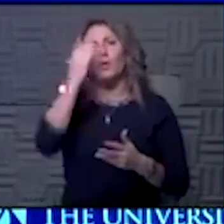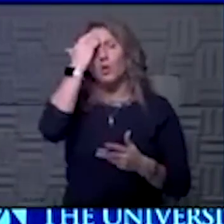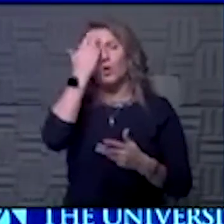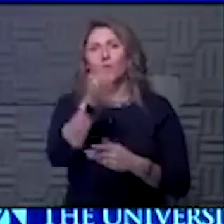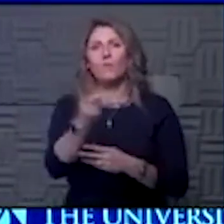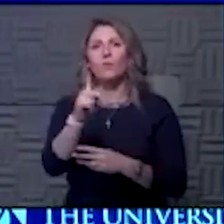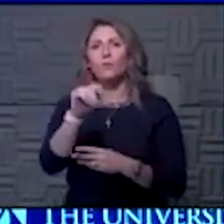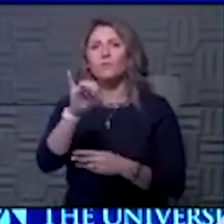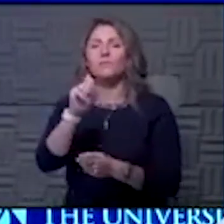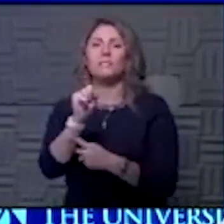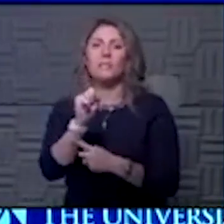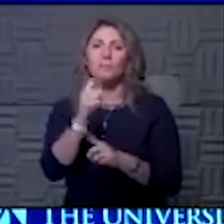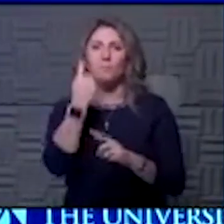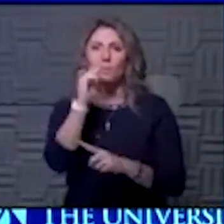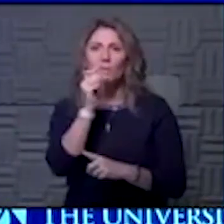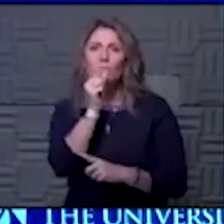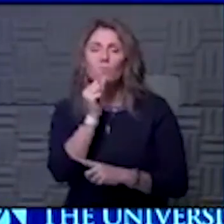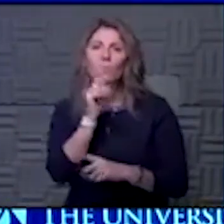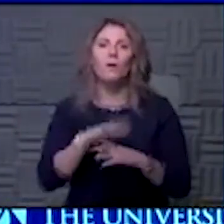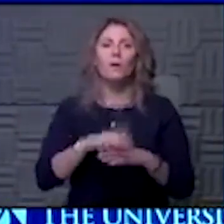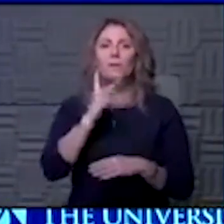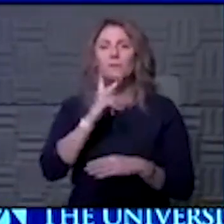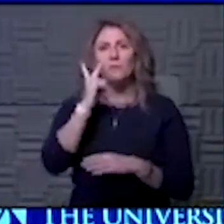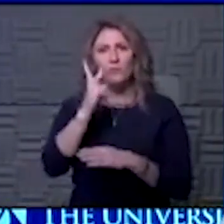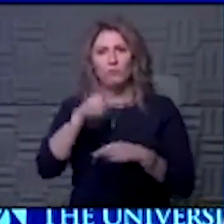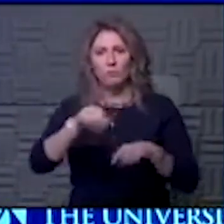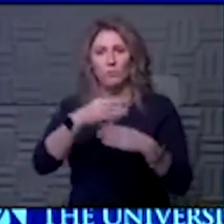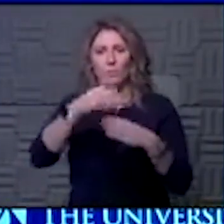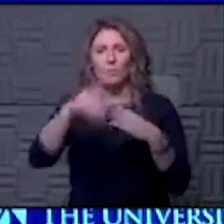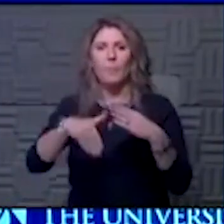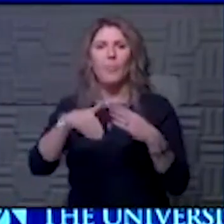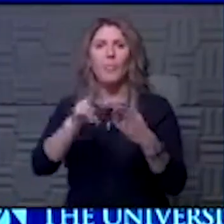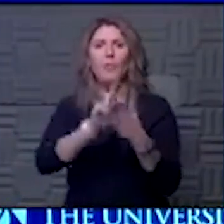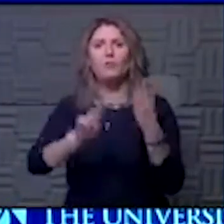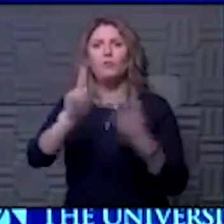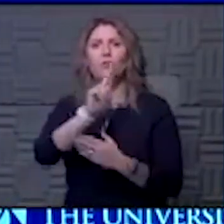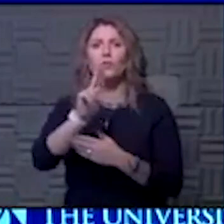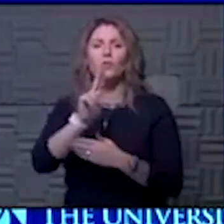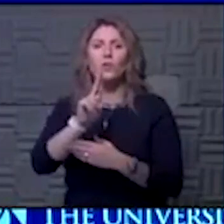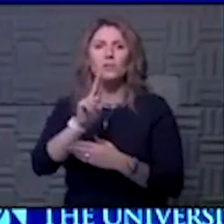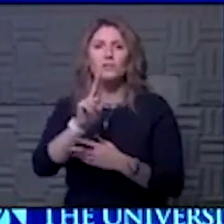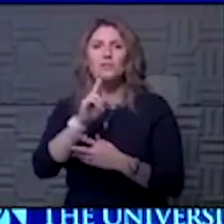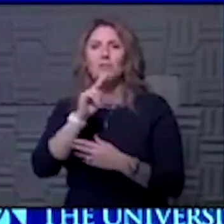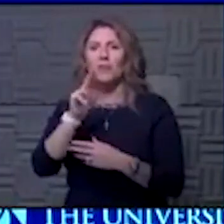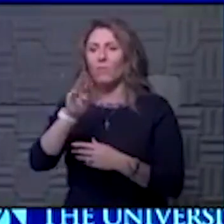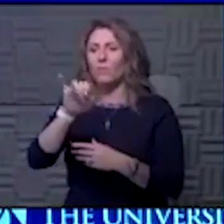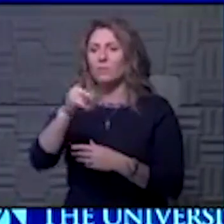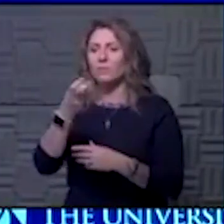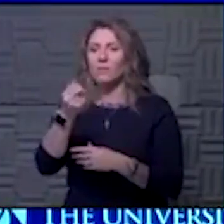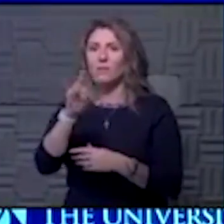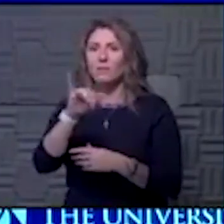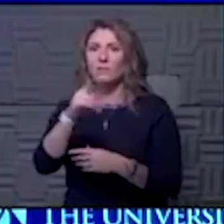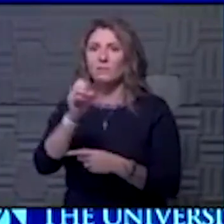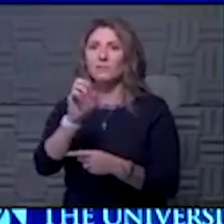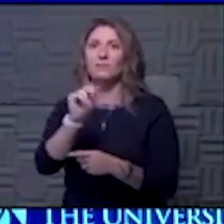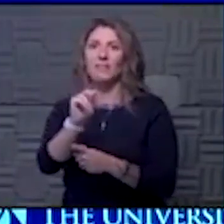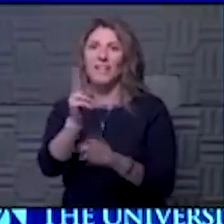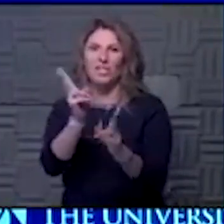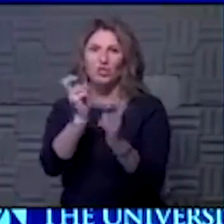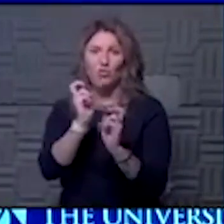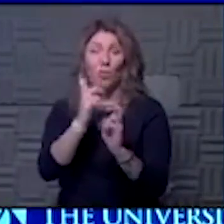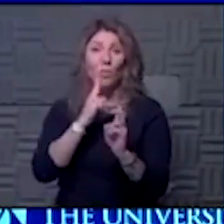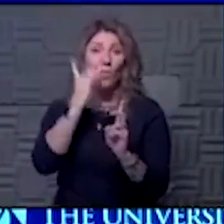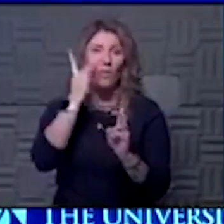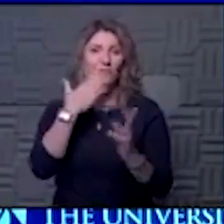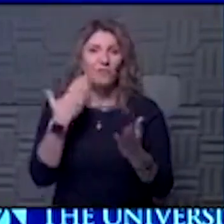of tips for coping. I saw this over the weekend. This came from folks at the University of Wisconsin and we have unabashedly stolen that because they're really good.